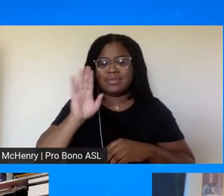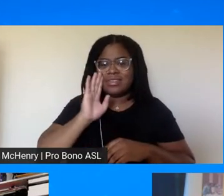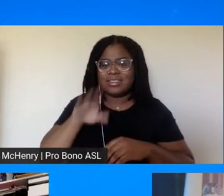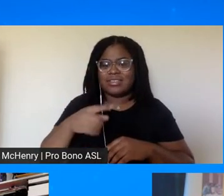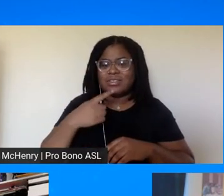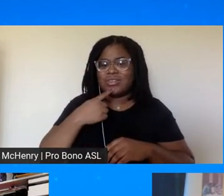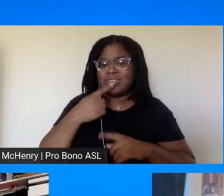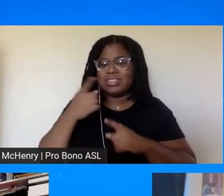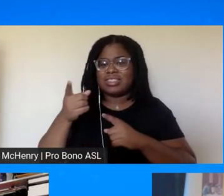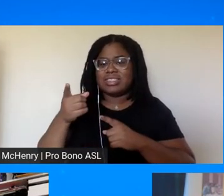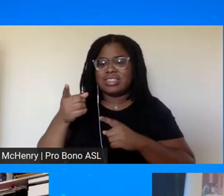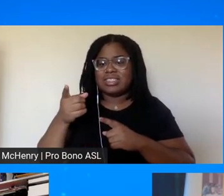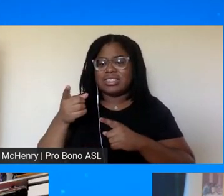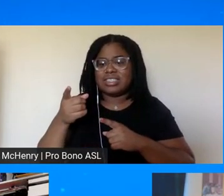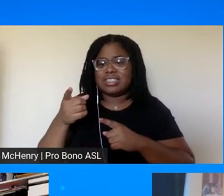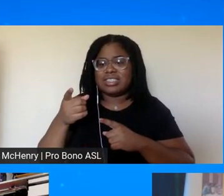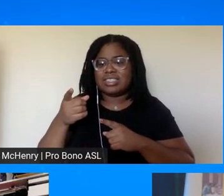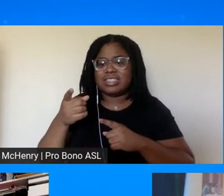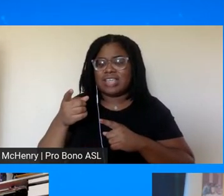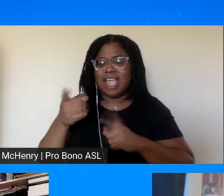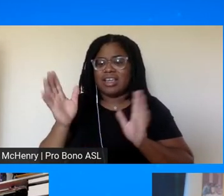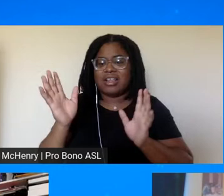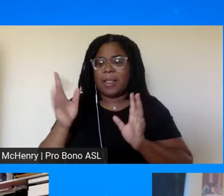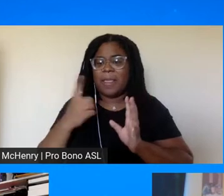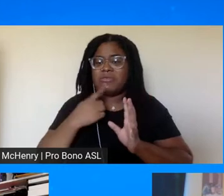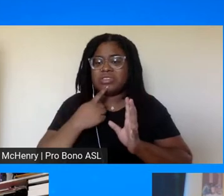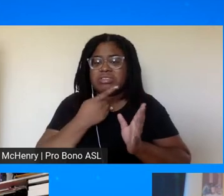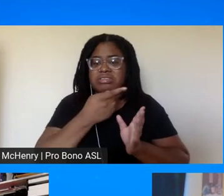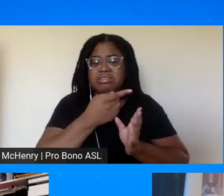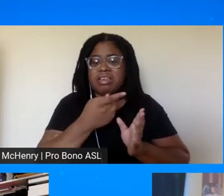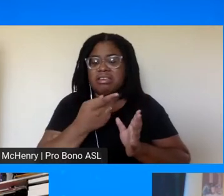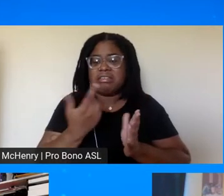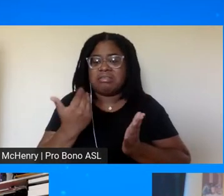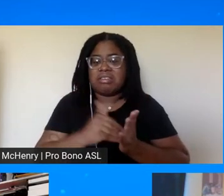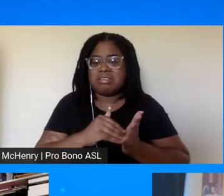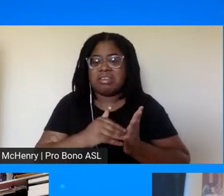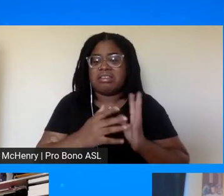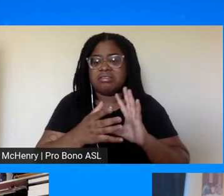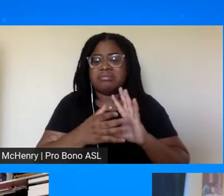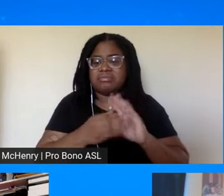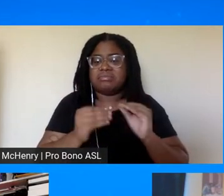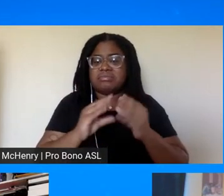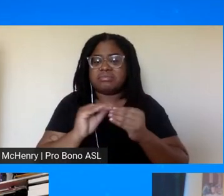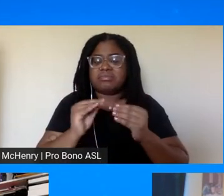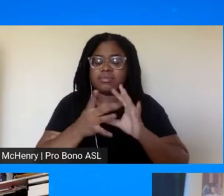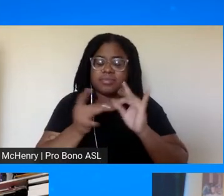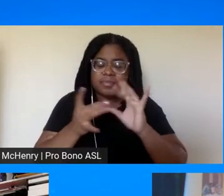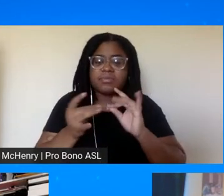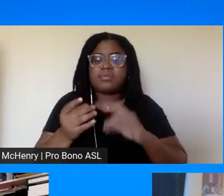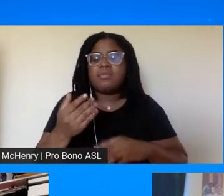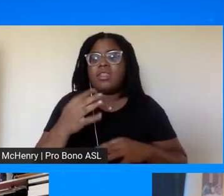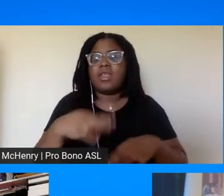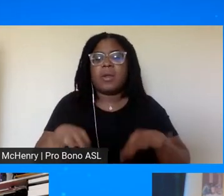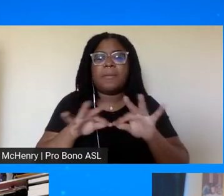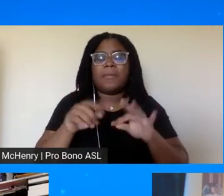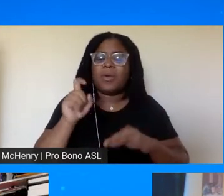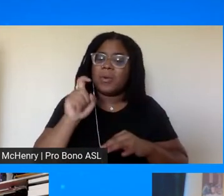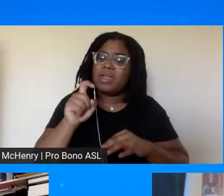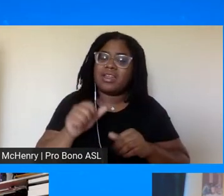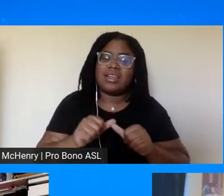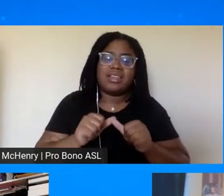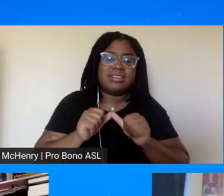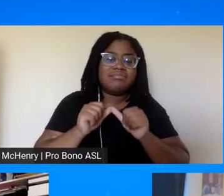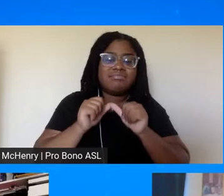something before. Yeah, I'm just going to really just reiterate what Uncle Andy said, which is very important, that we've got to continue working